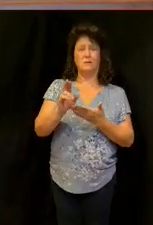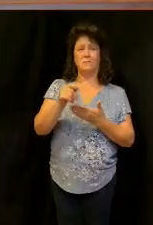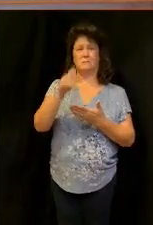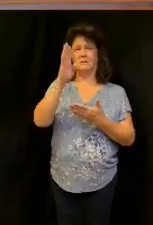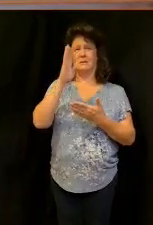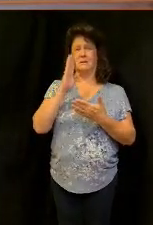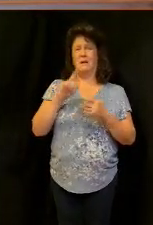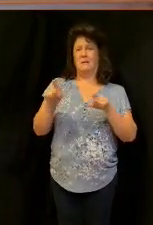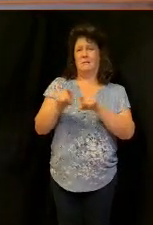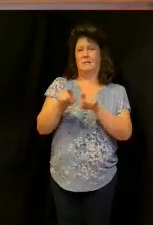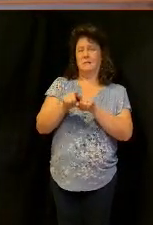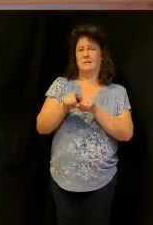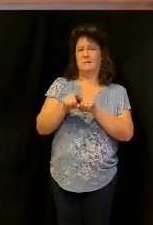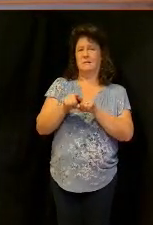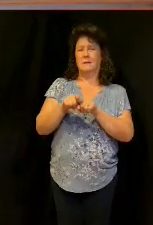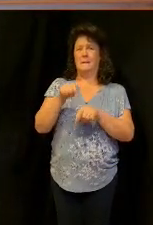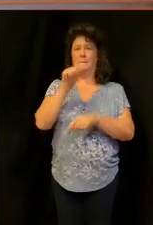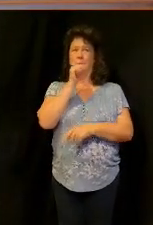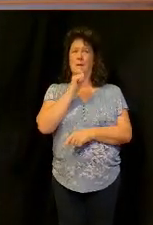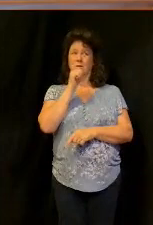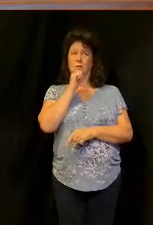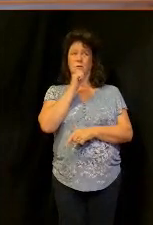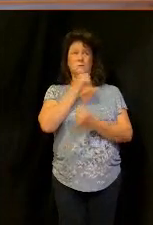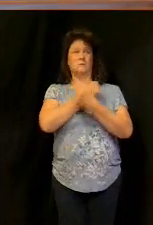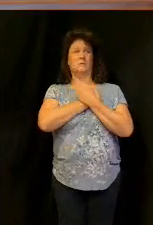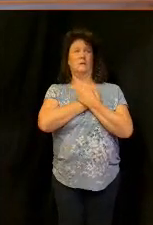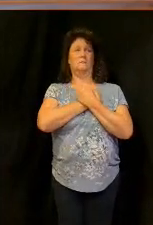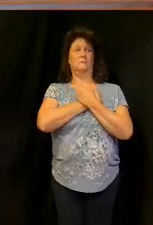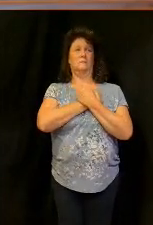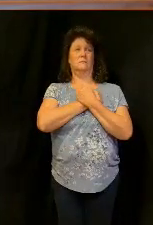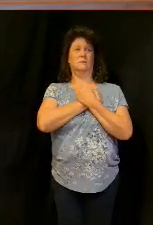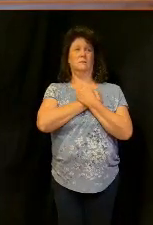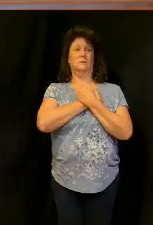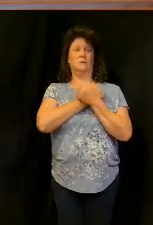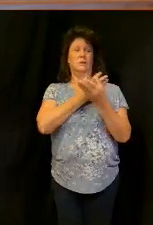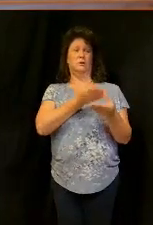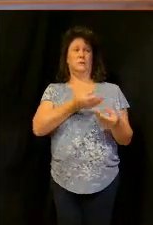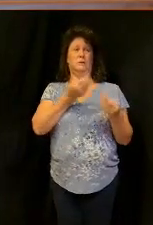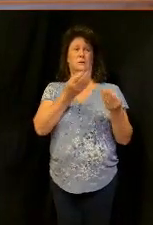faith and love and patience and gentleness